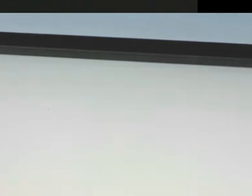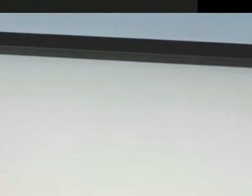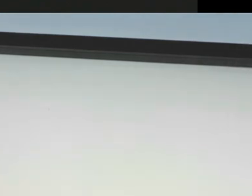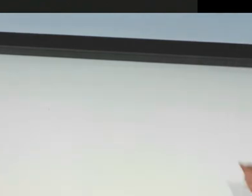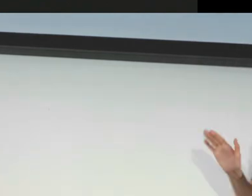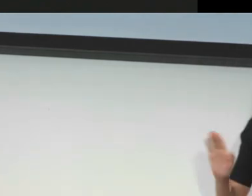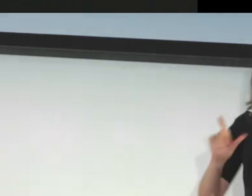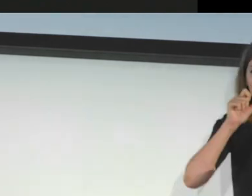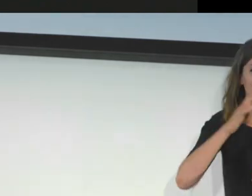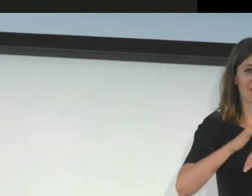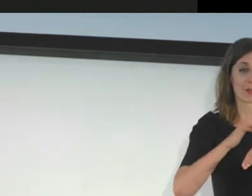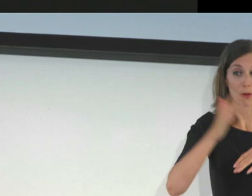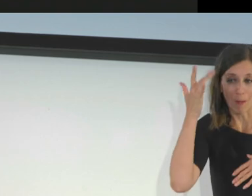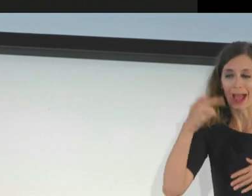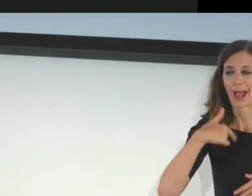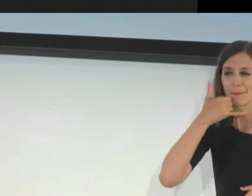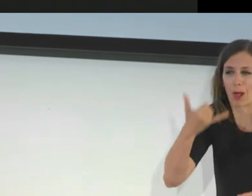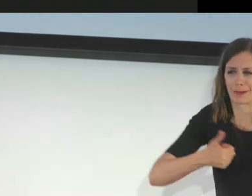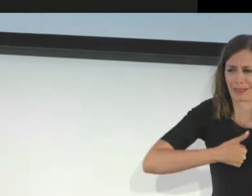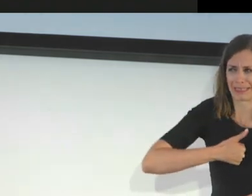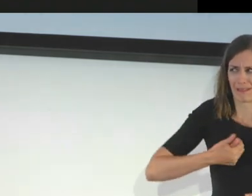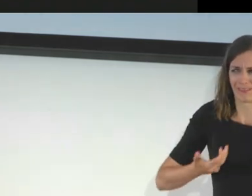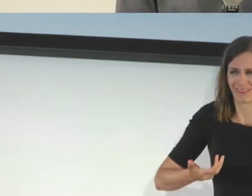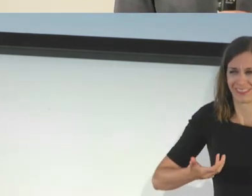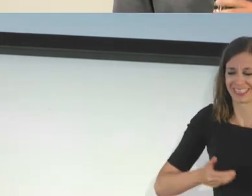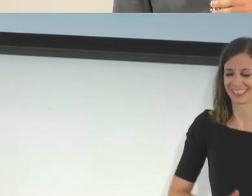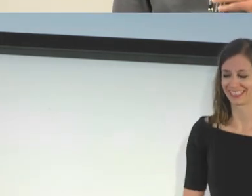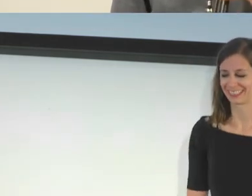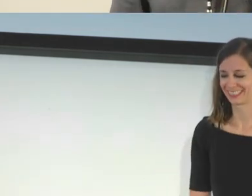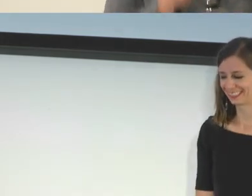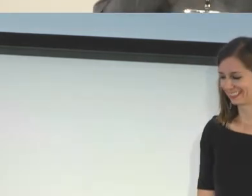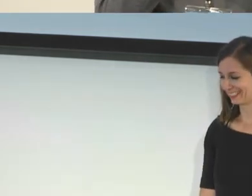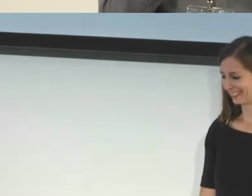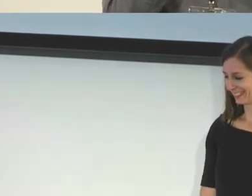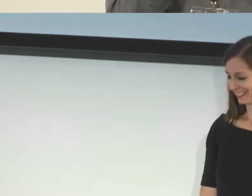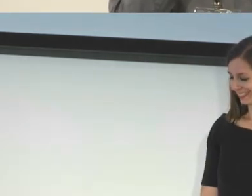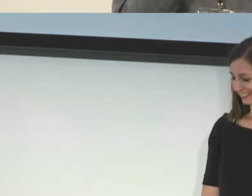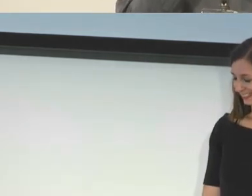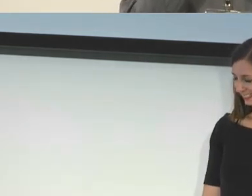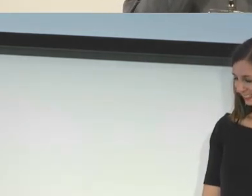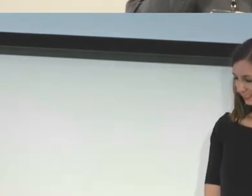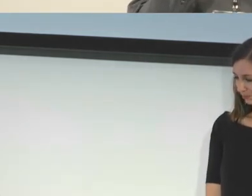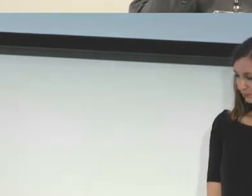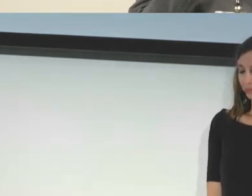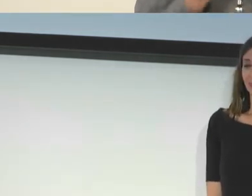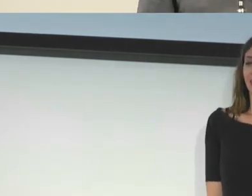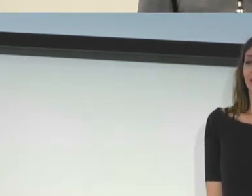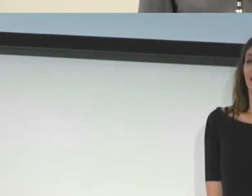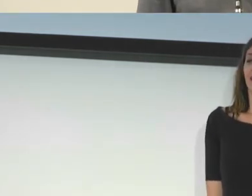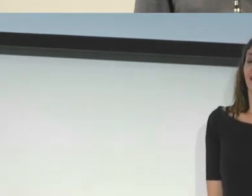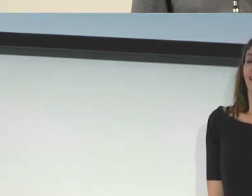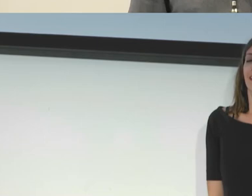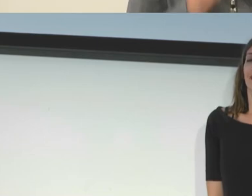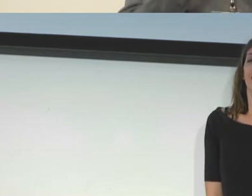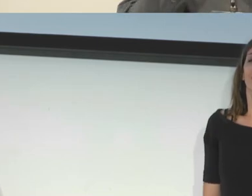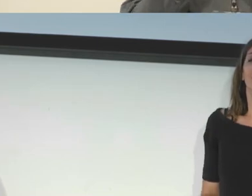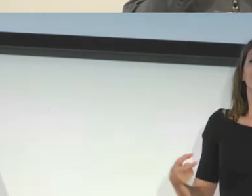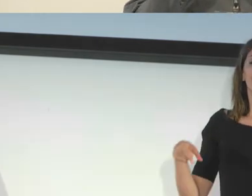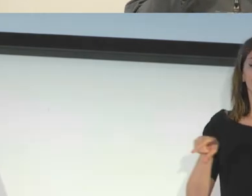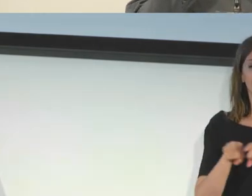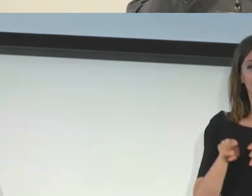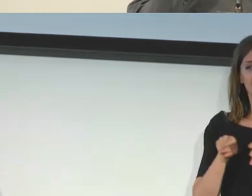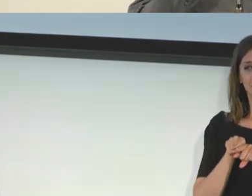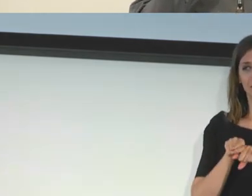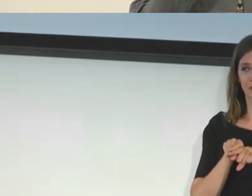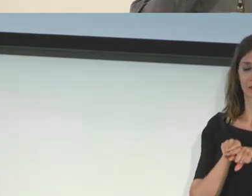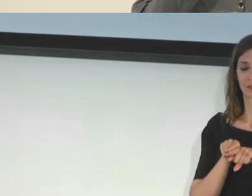Yeah, no one available because I'm calling myself. So also the other, like for example, the